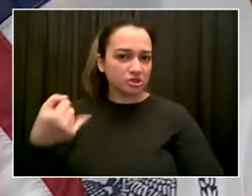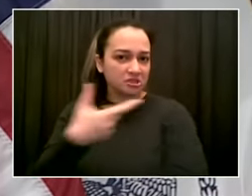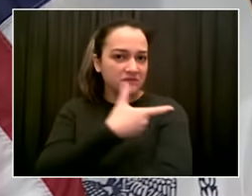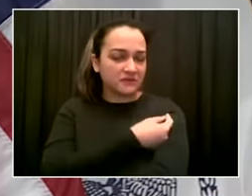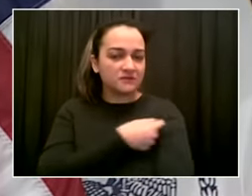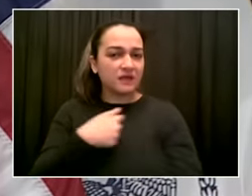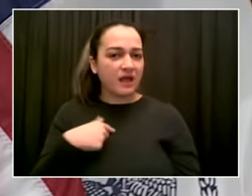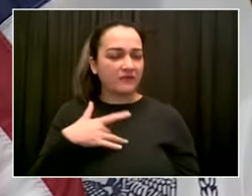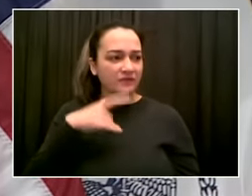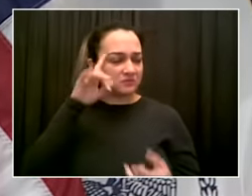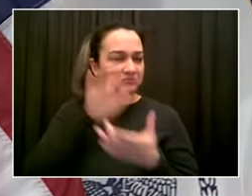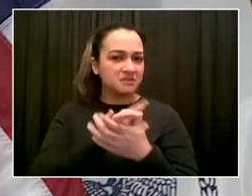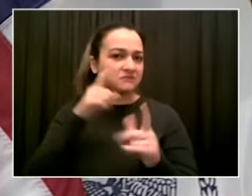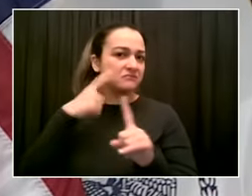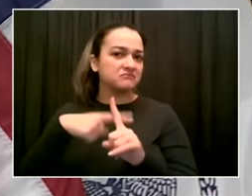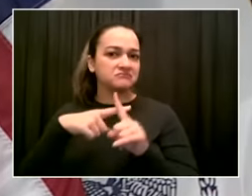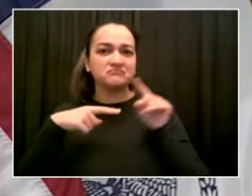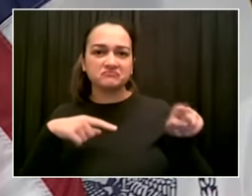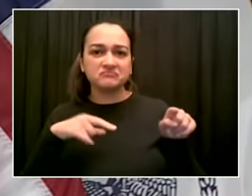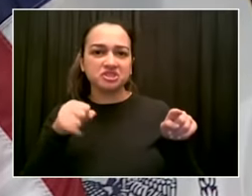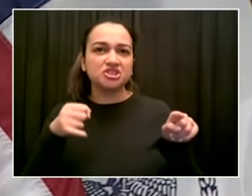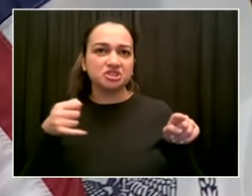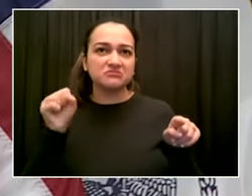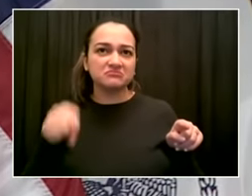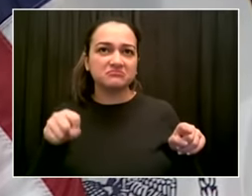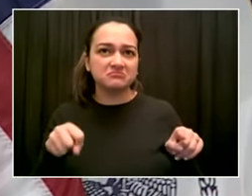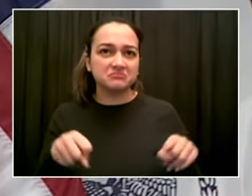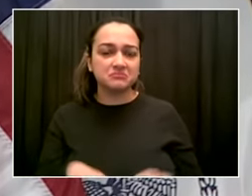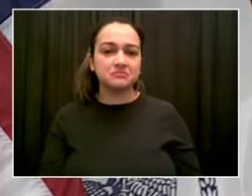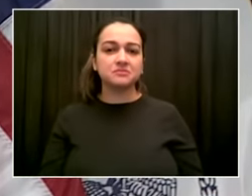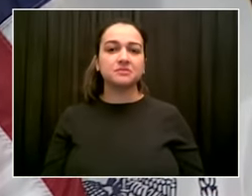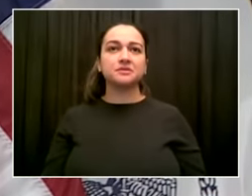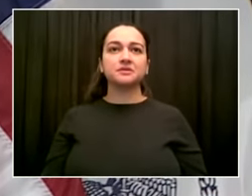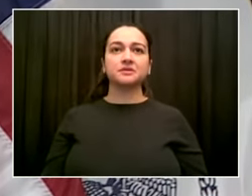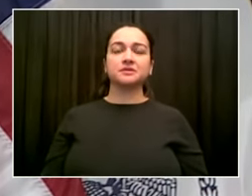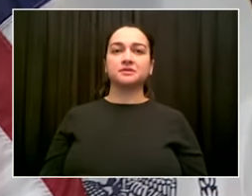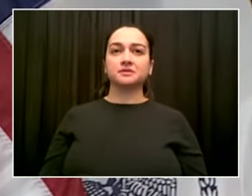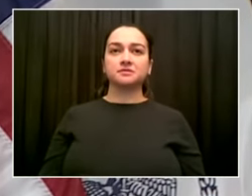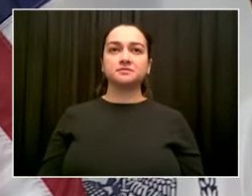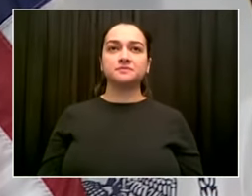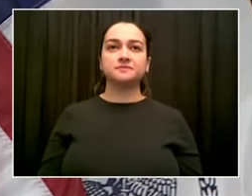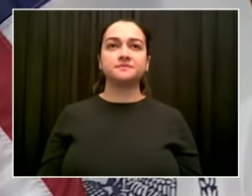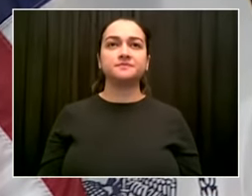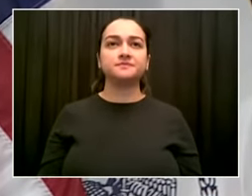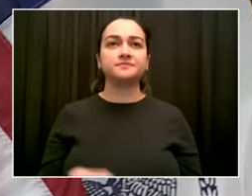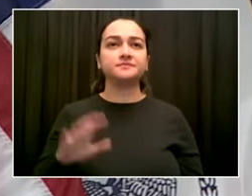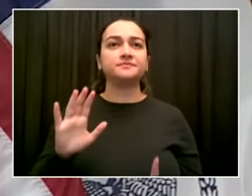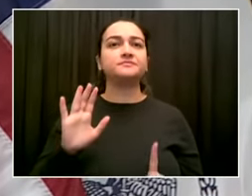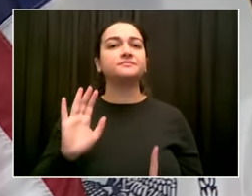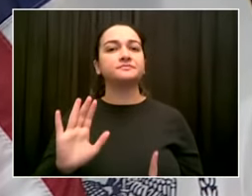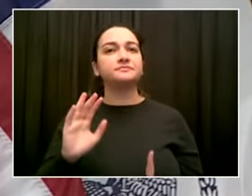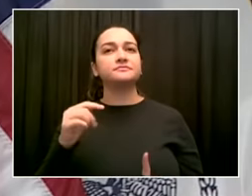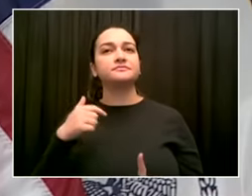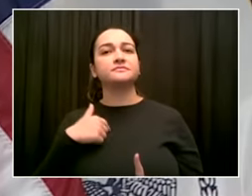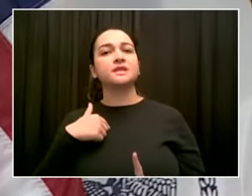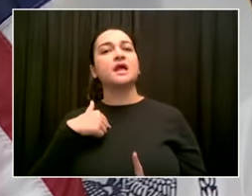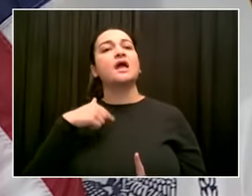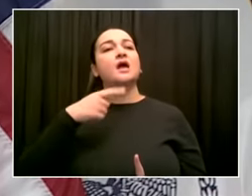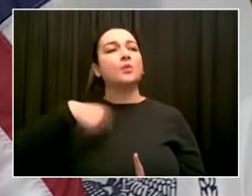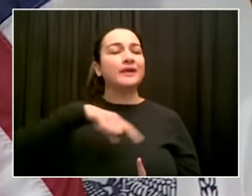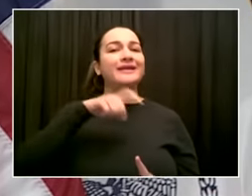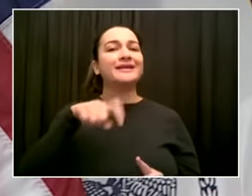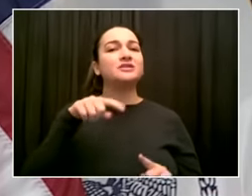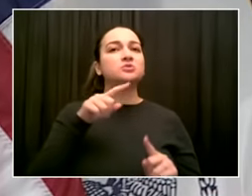what we want to do is, as we build up the effort to reach homebound seniors, devote whatever it takes to that. They're very vulnerable,